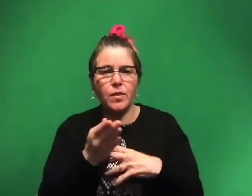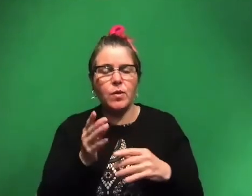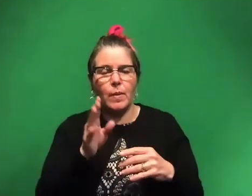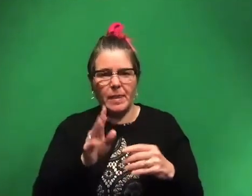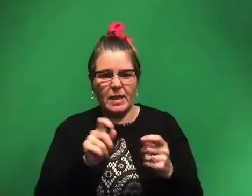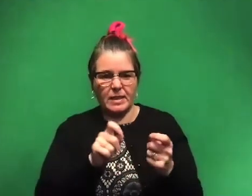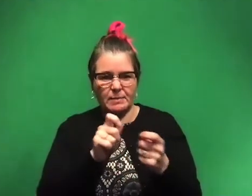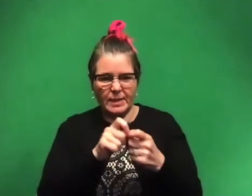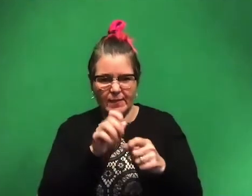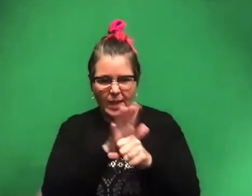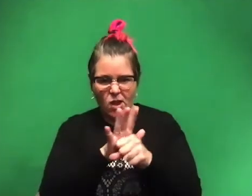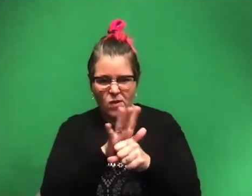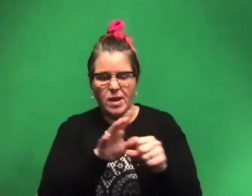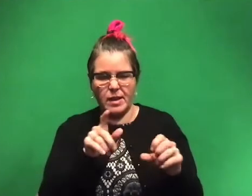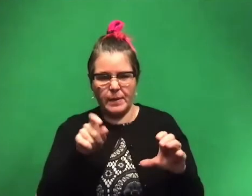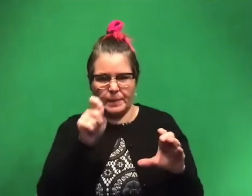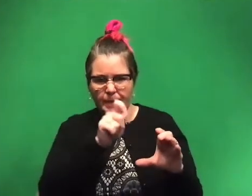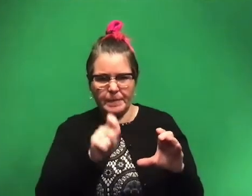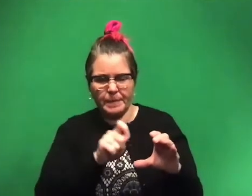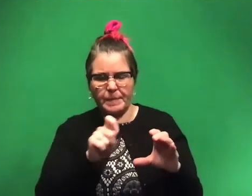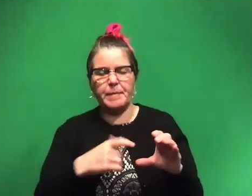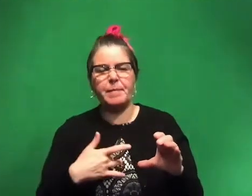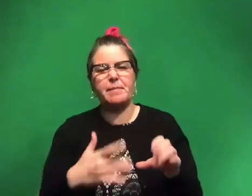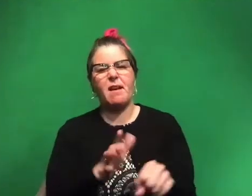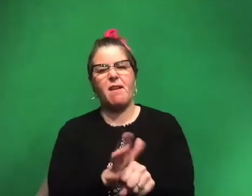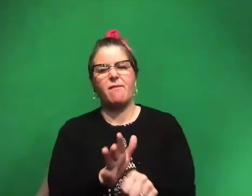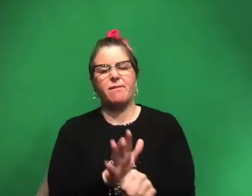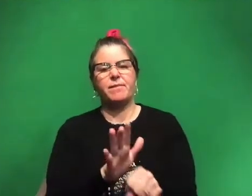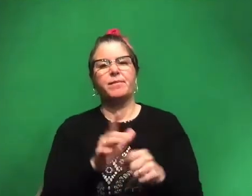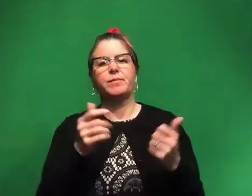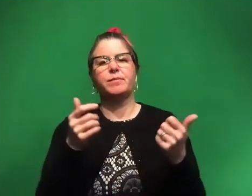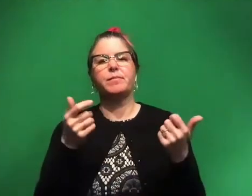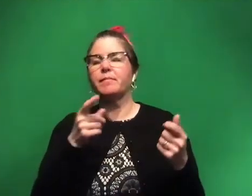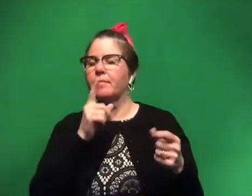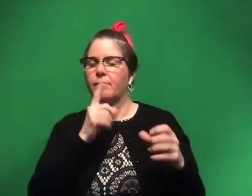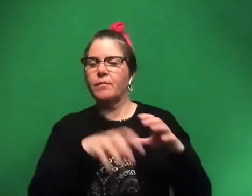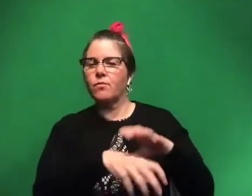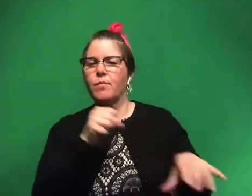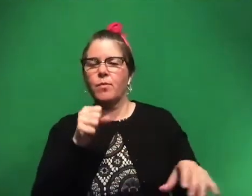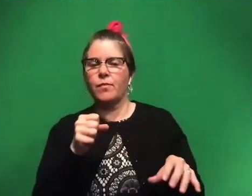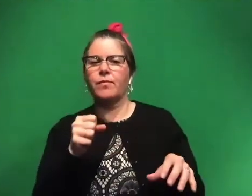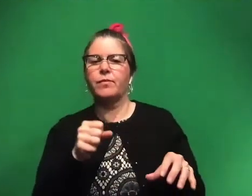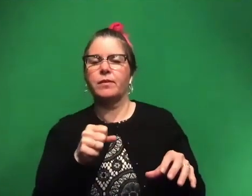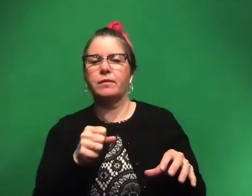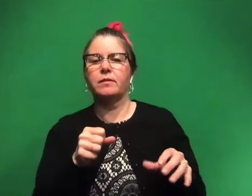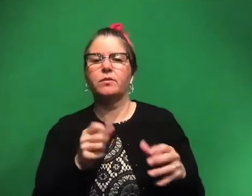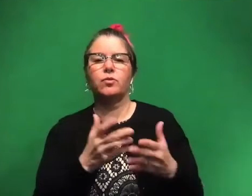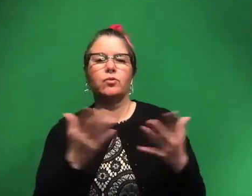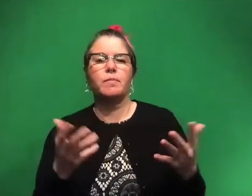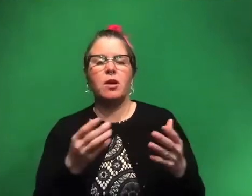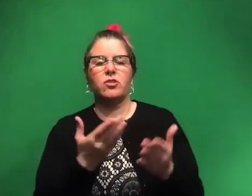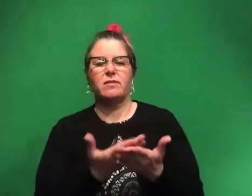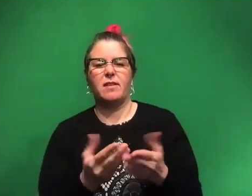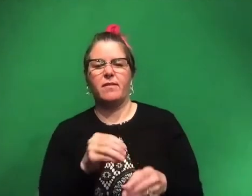circle or that little area, that's usually enough. And so we try not to, we don't remove as, we don't remove too much material.